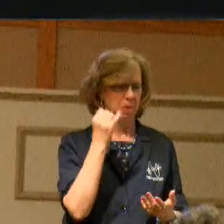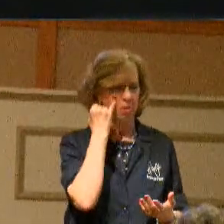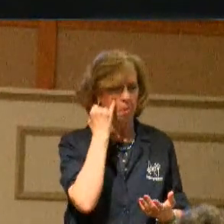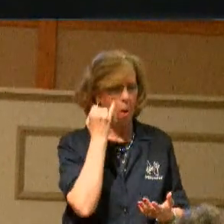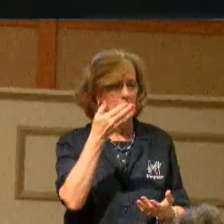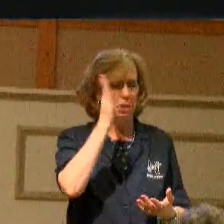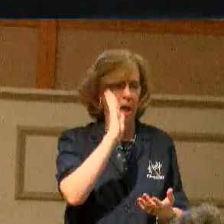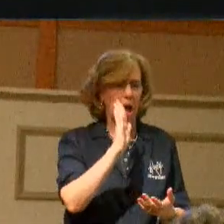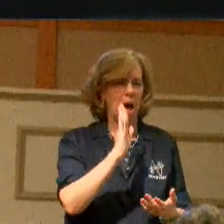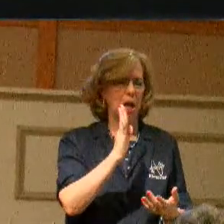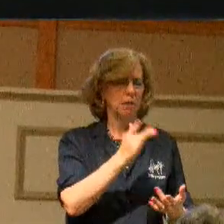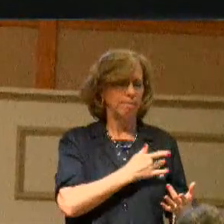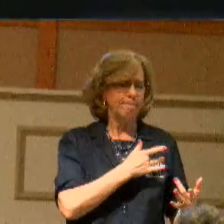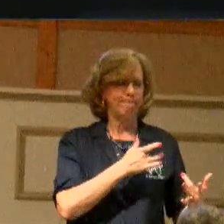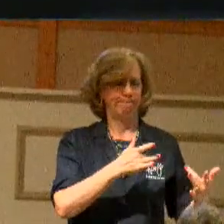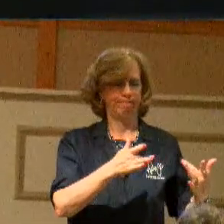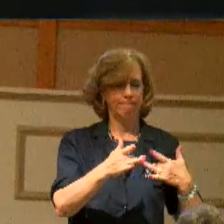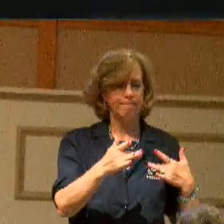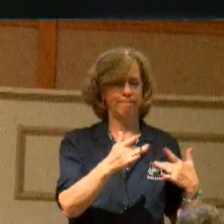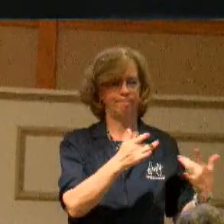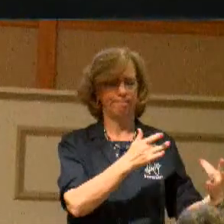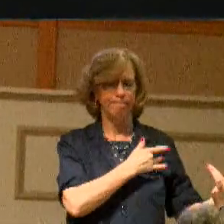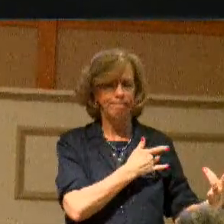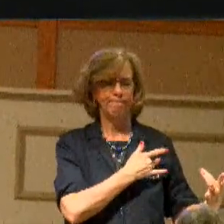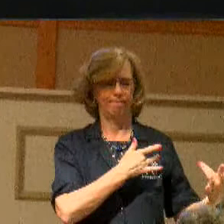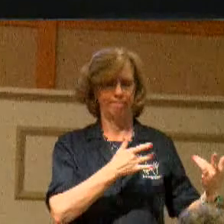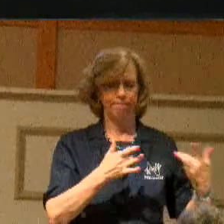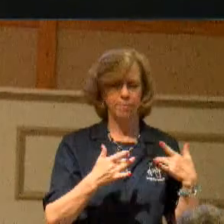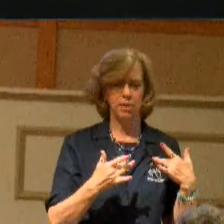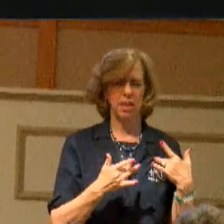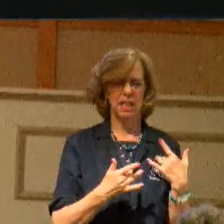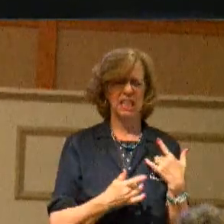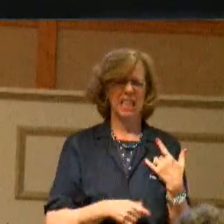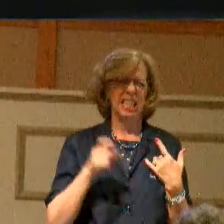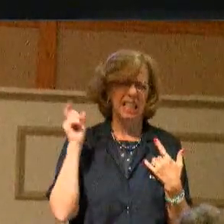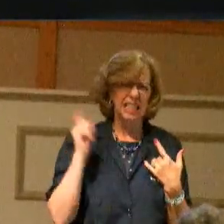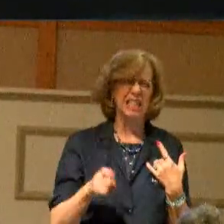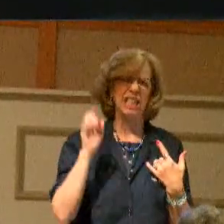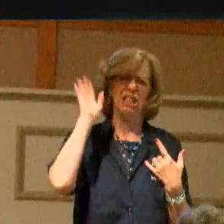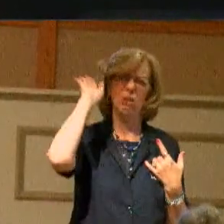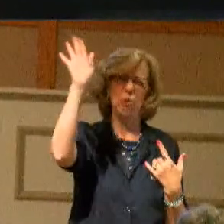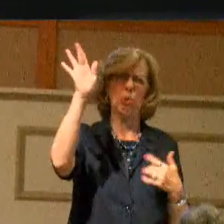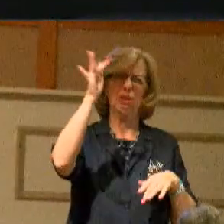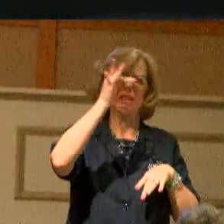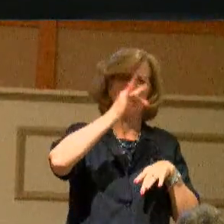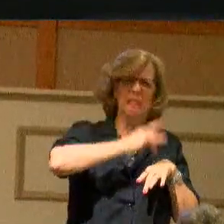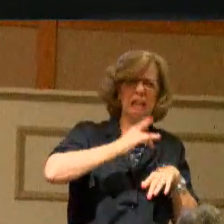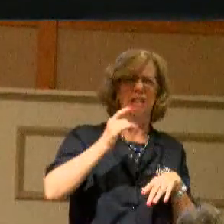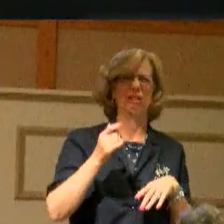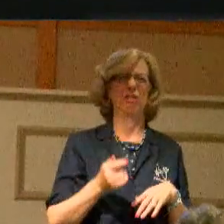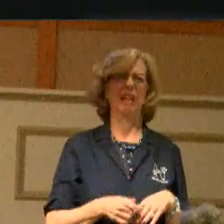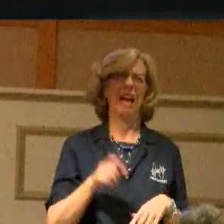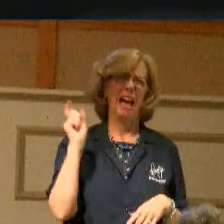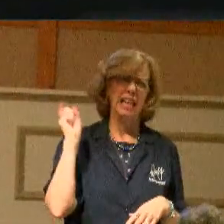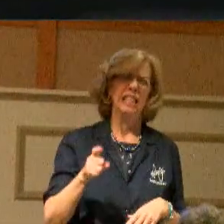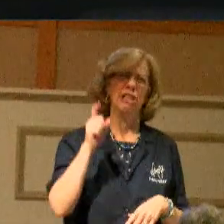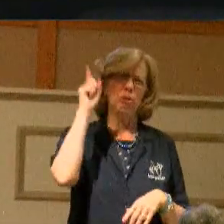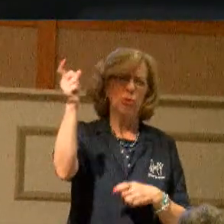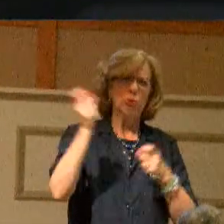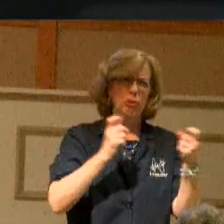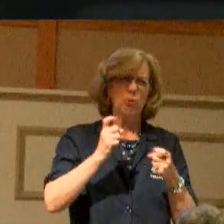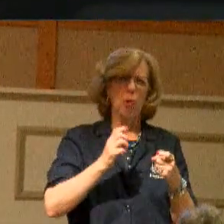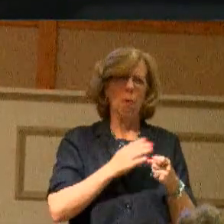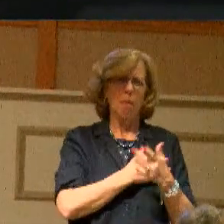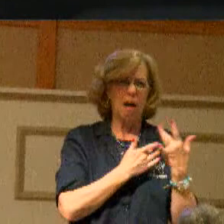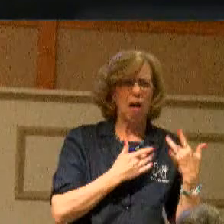yes, God, I'm coming to you anew and afresh, I need your touch, I need your reigning in my heart and my